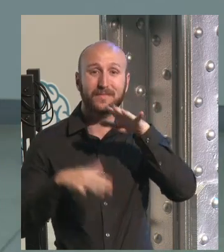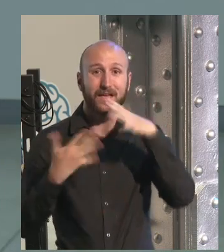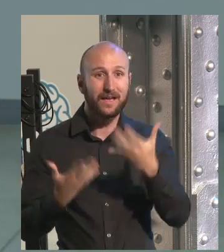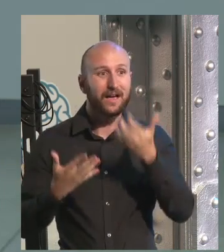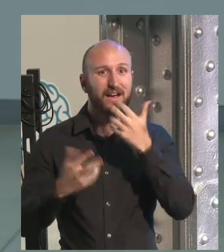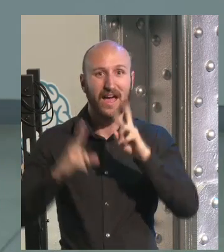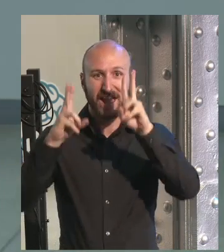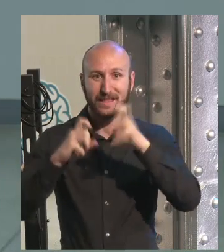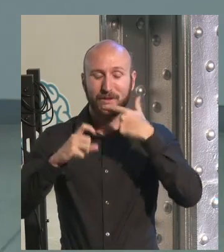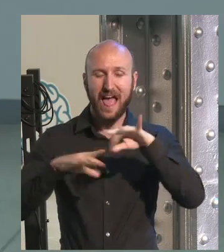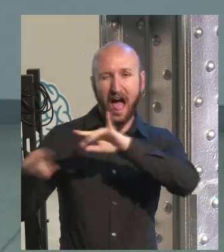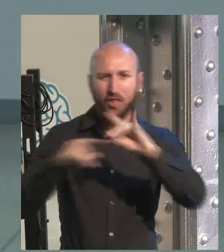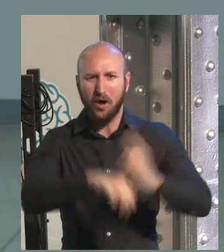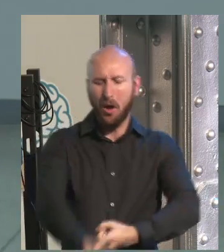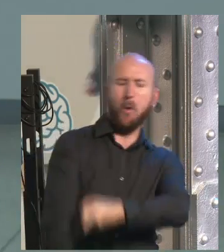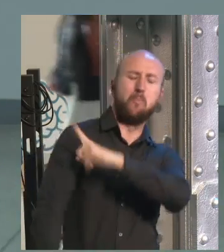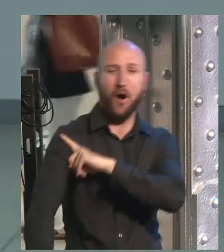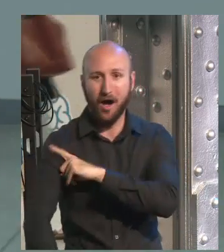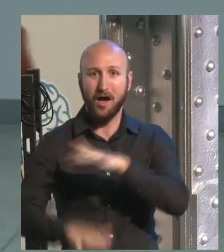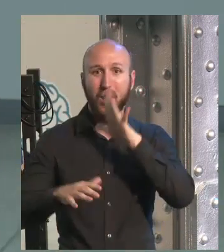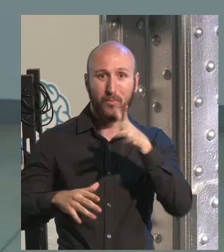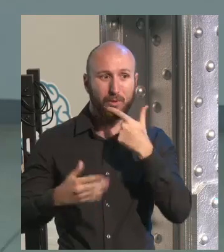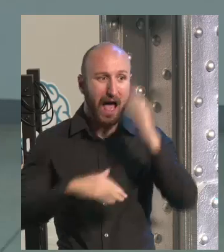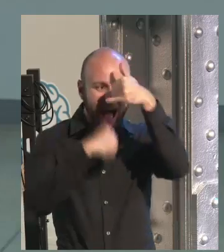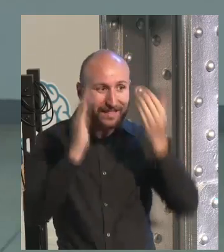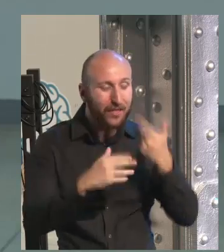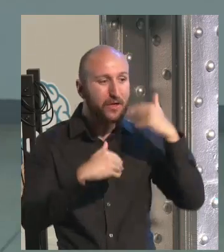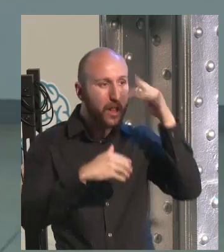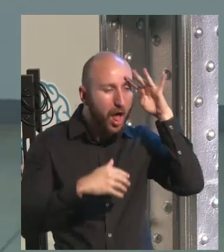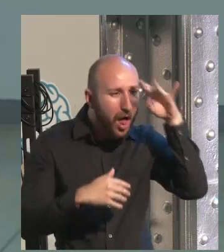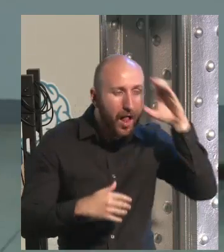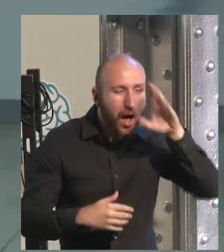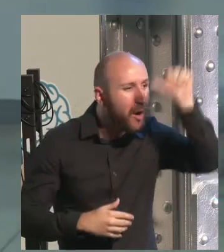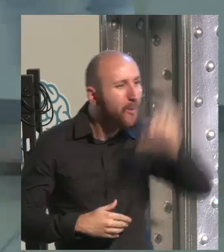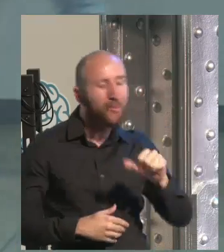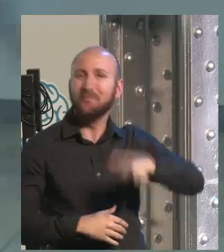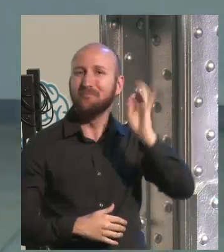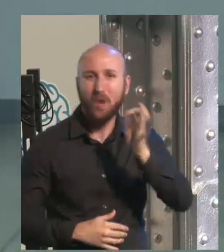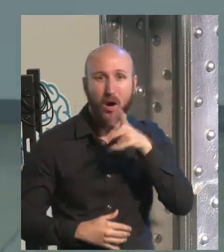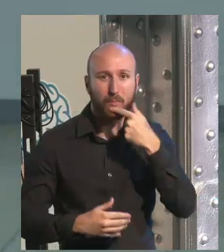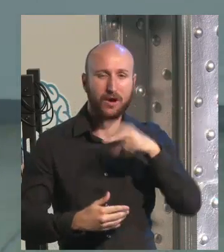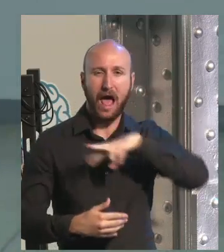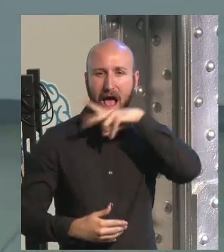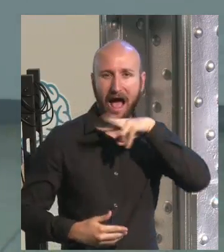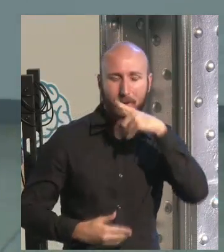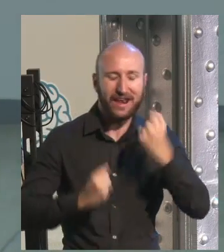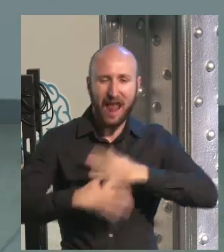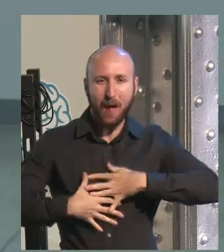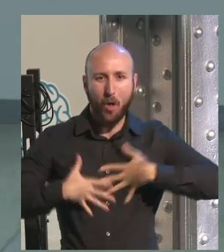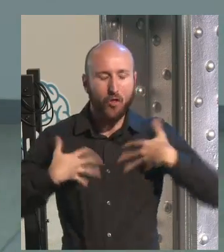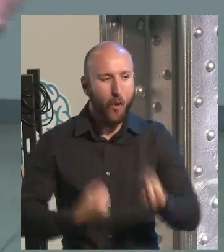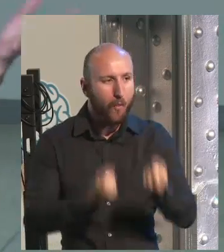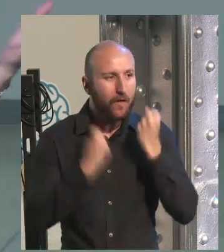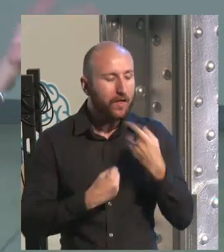Profesor Mora, even if our levels of glucose are high now, it is impossible not to pay attention to you